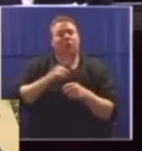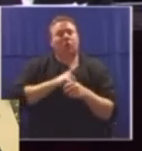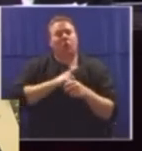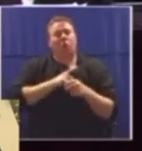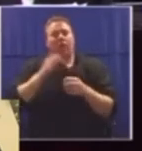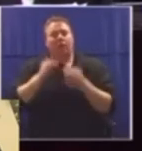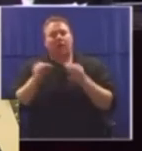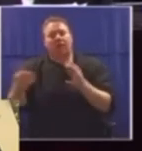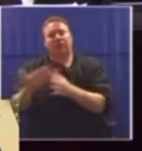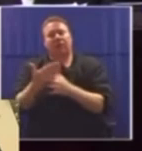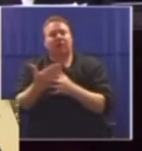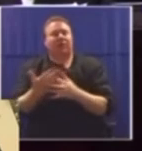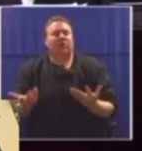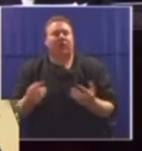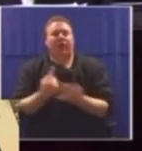interference.